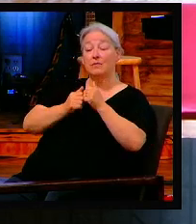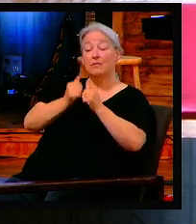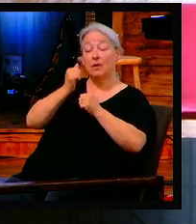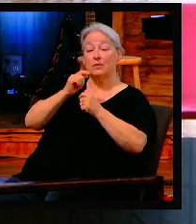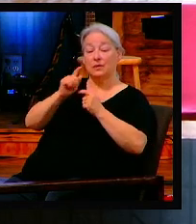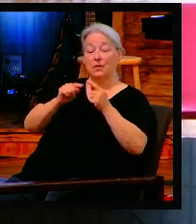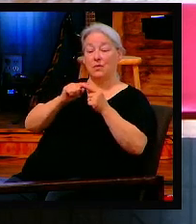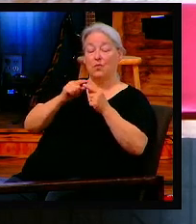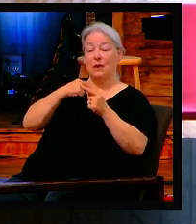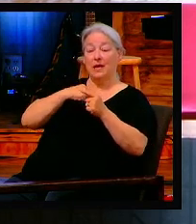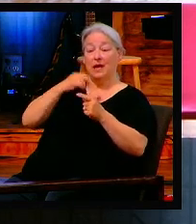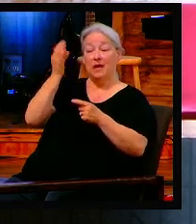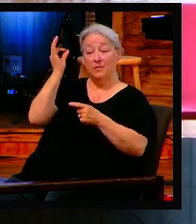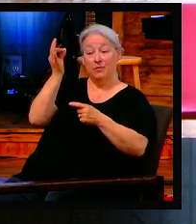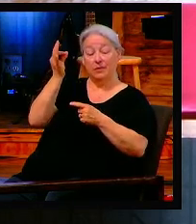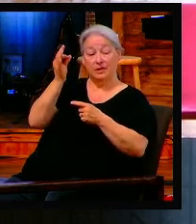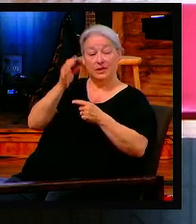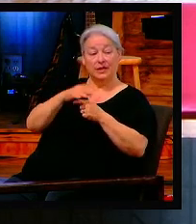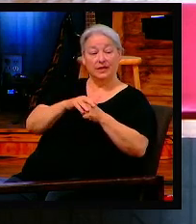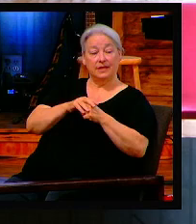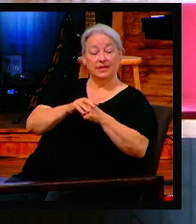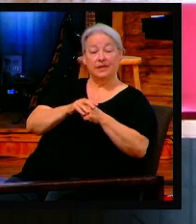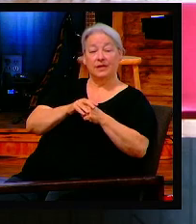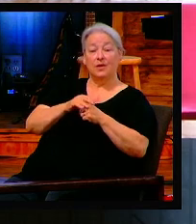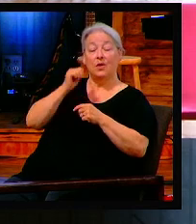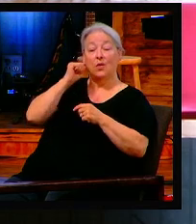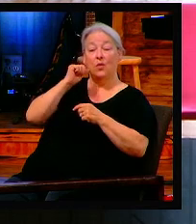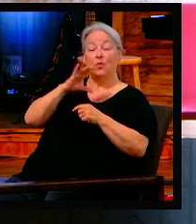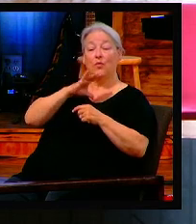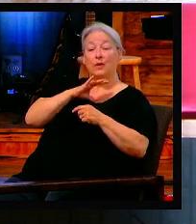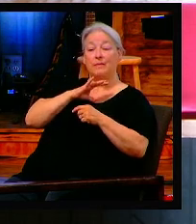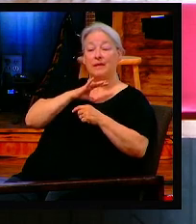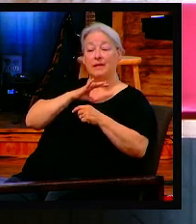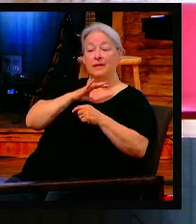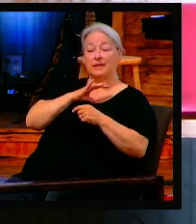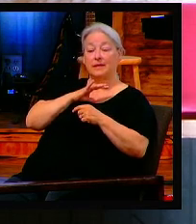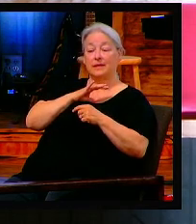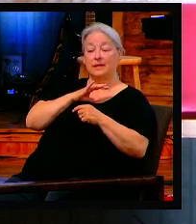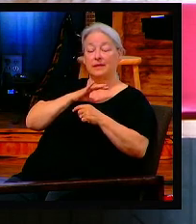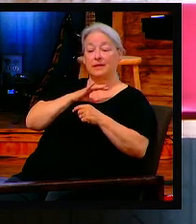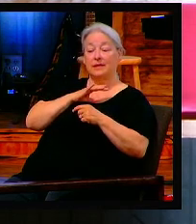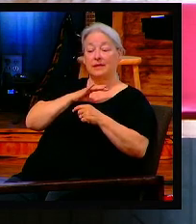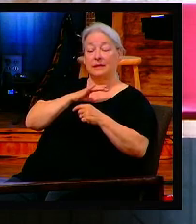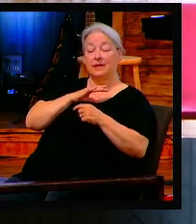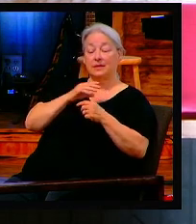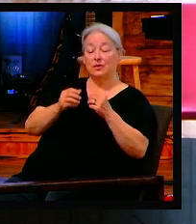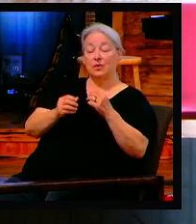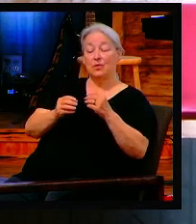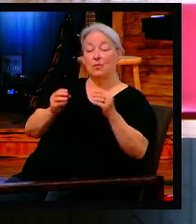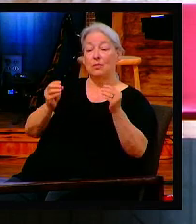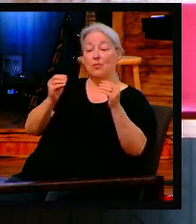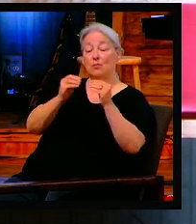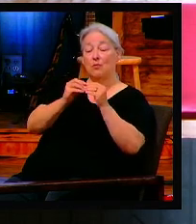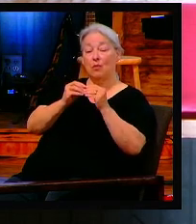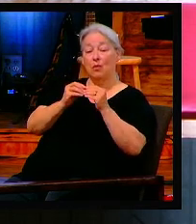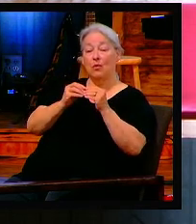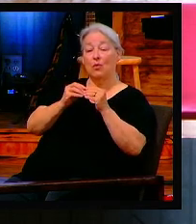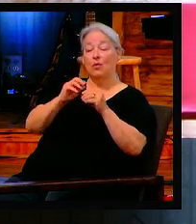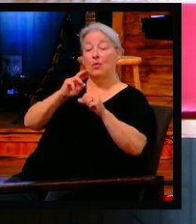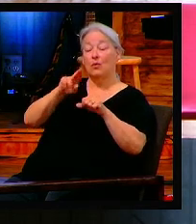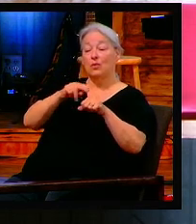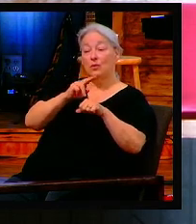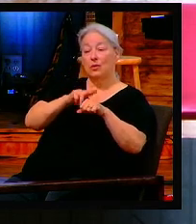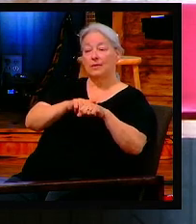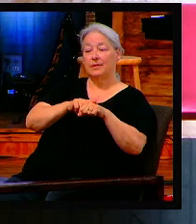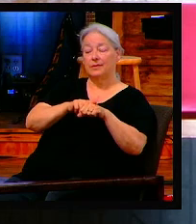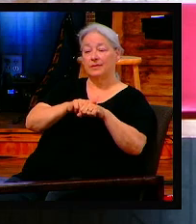Ladies, not only scripturally, but it's known, more common. Now, every once in while, this is rare for it to be switched,